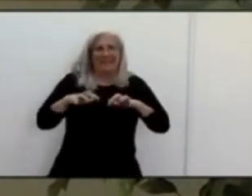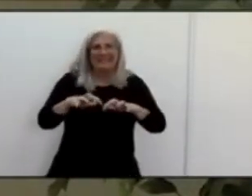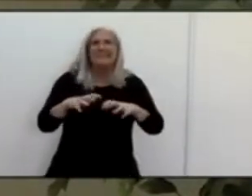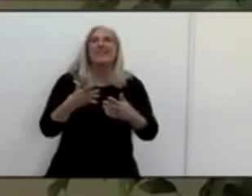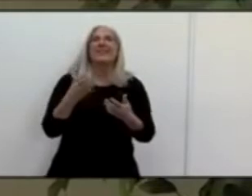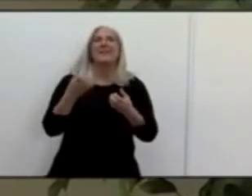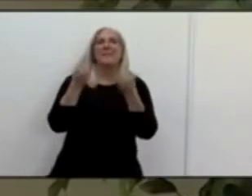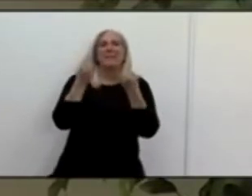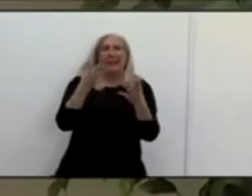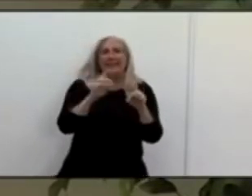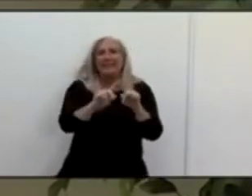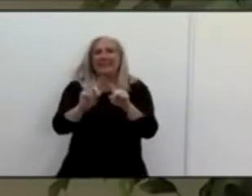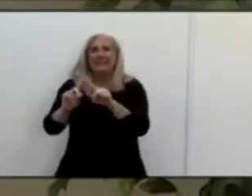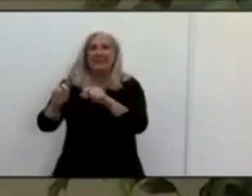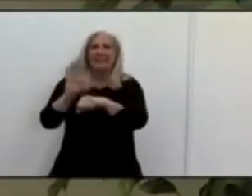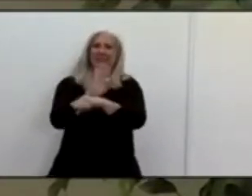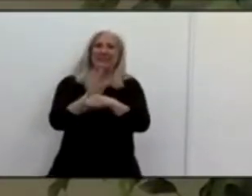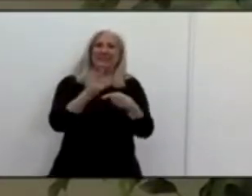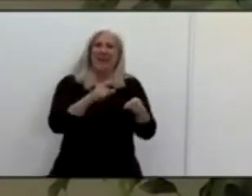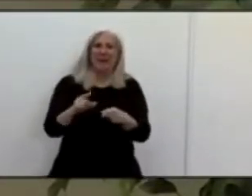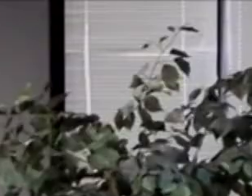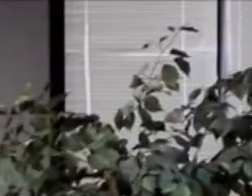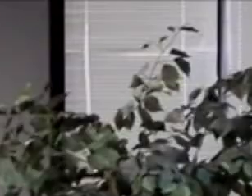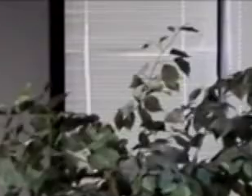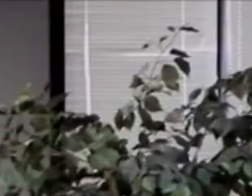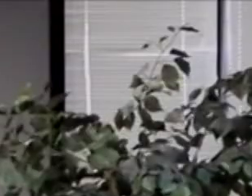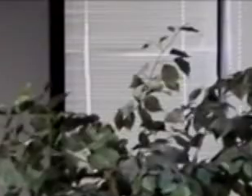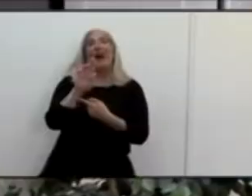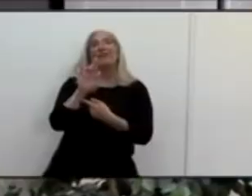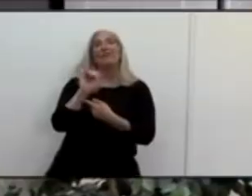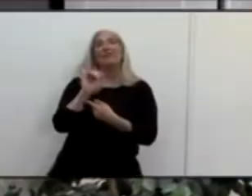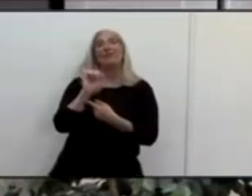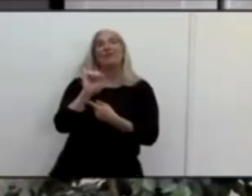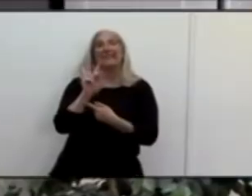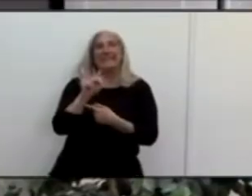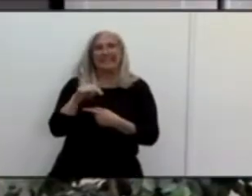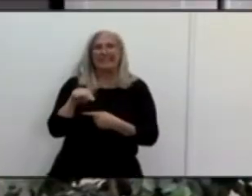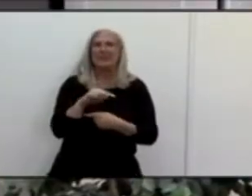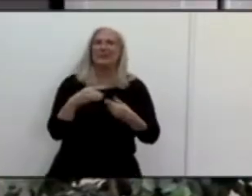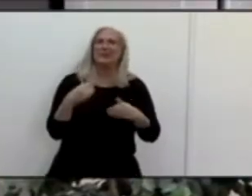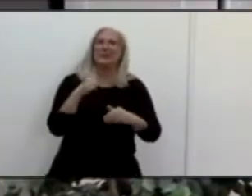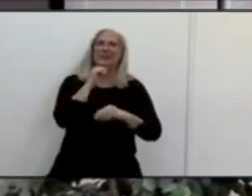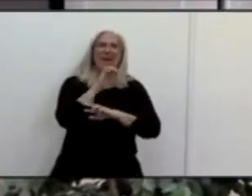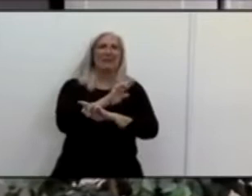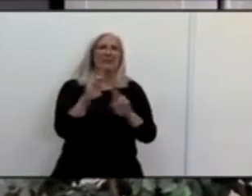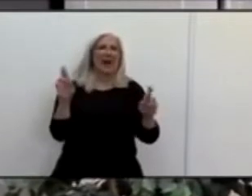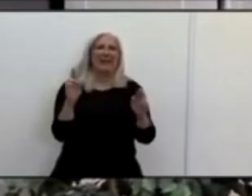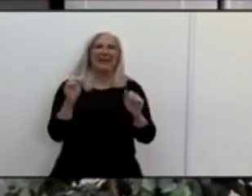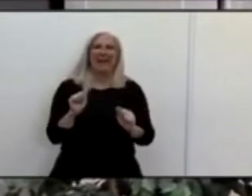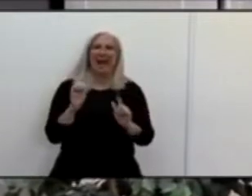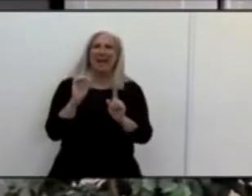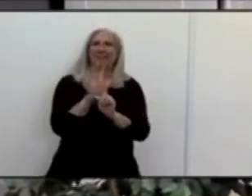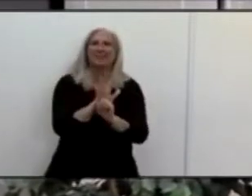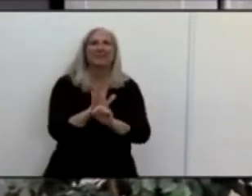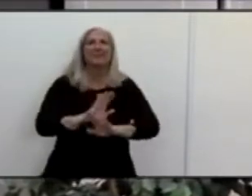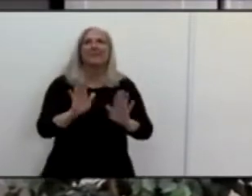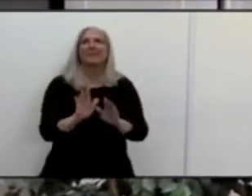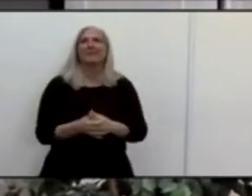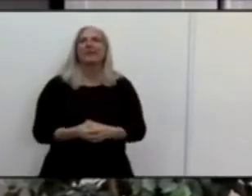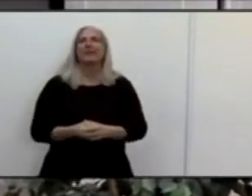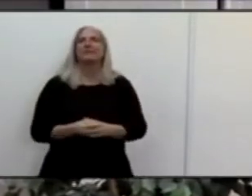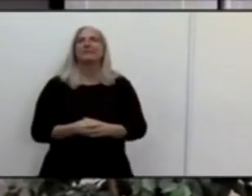that we're not ready to take yet. Now before we continue I do want to acknowledge that we started a little late today and we had some technical